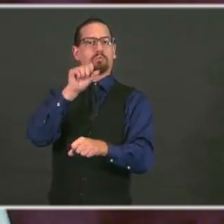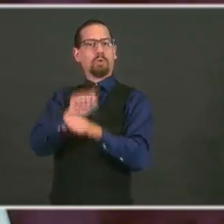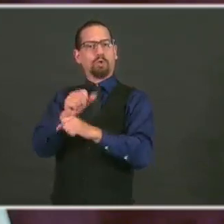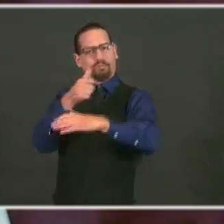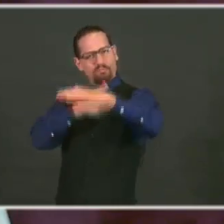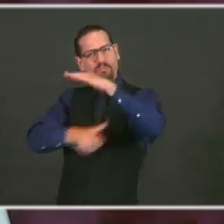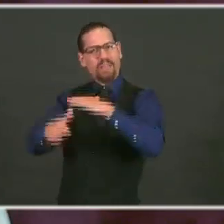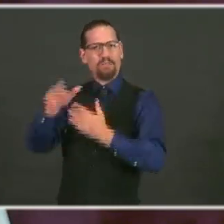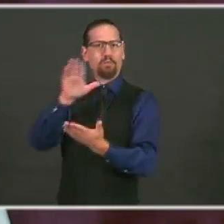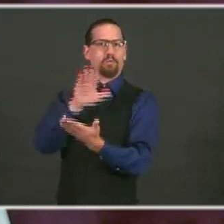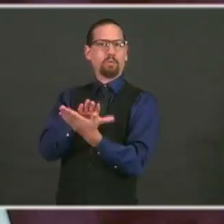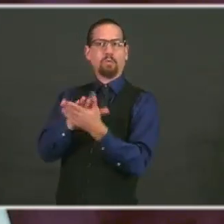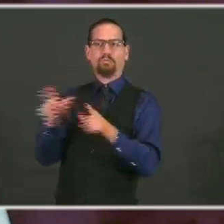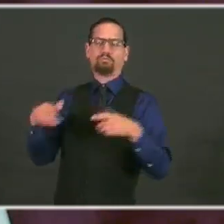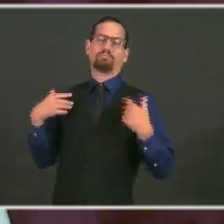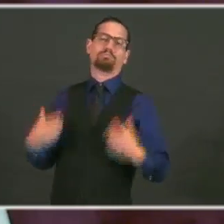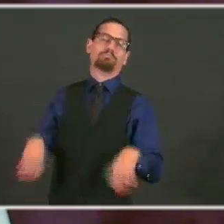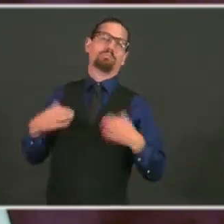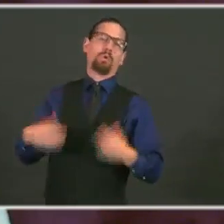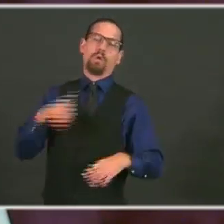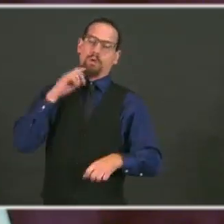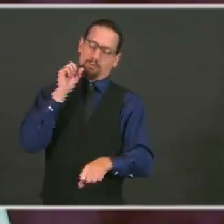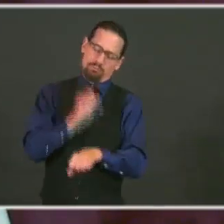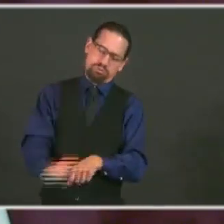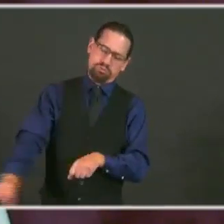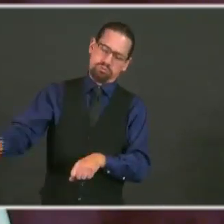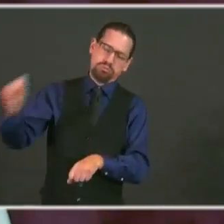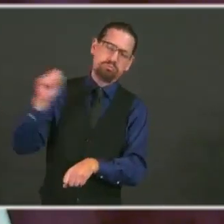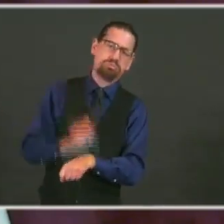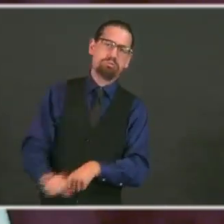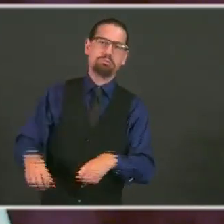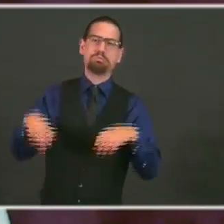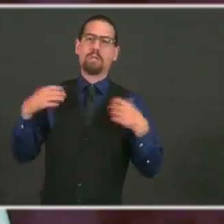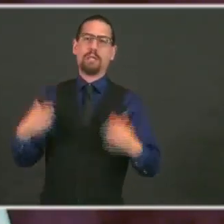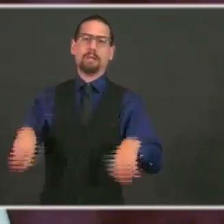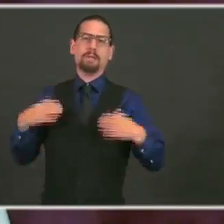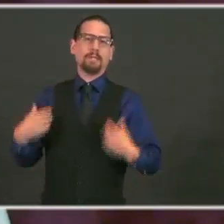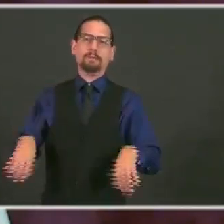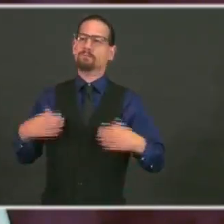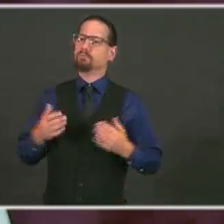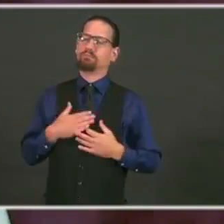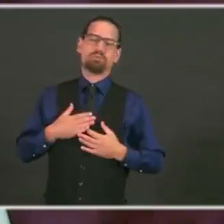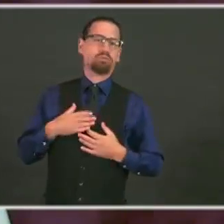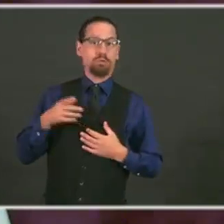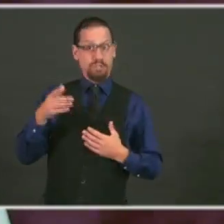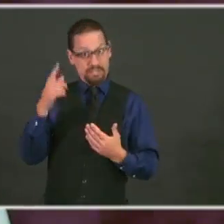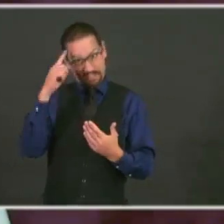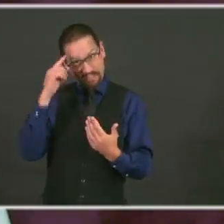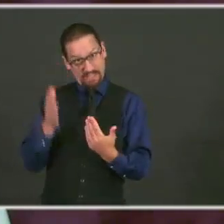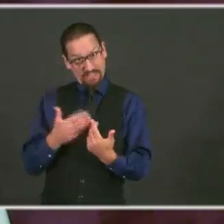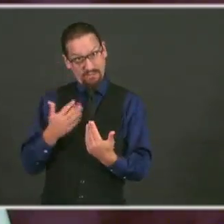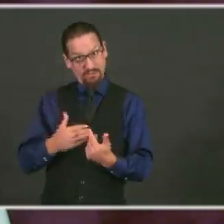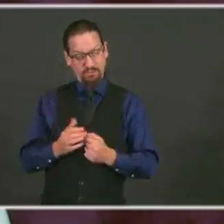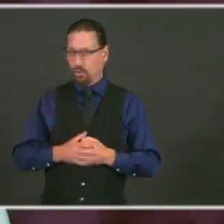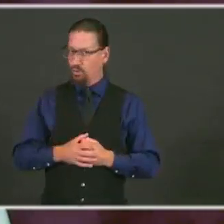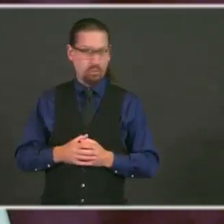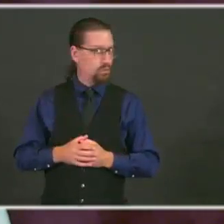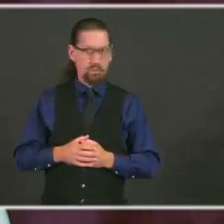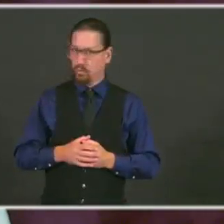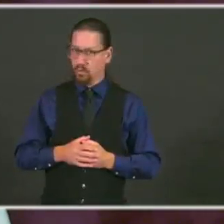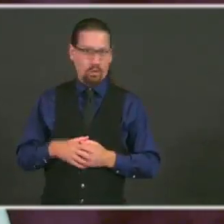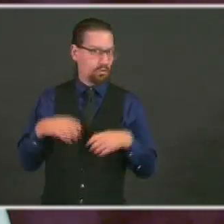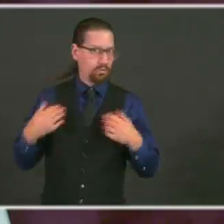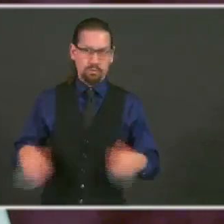thank you. You're on the right side of right getting these kids back to school. It is not easy. It will not, you know, we're going to have our